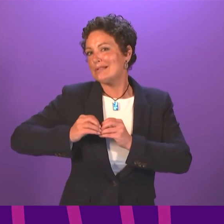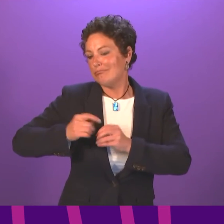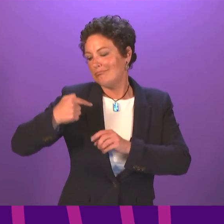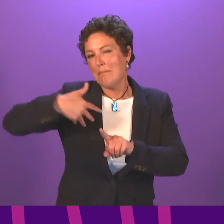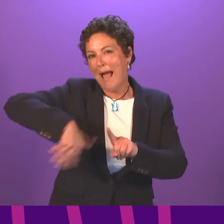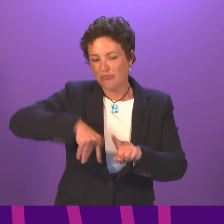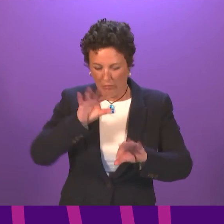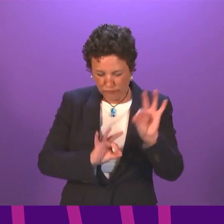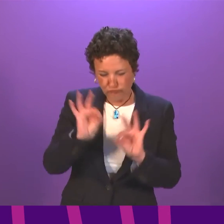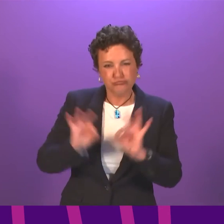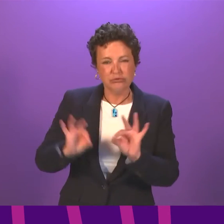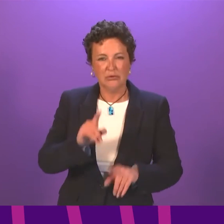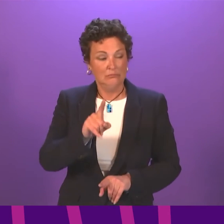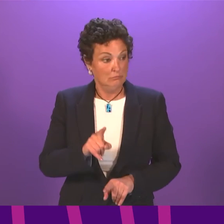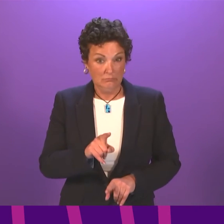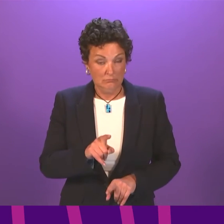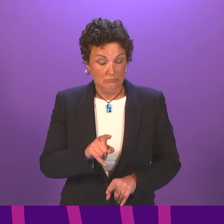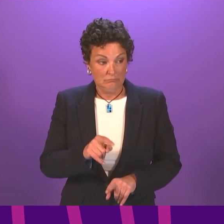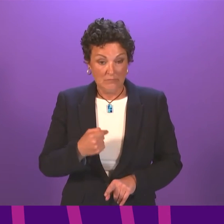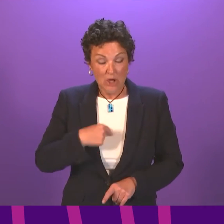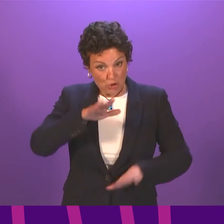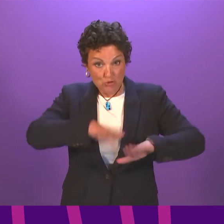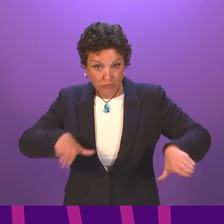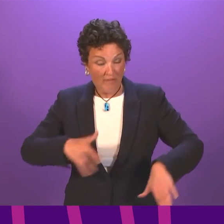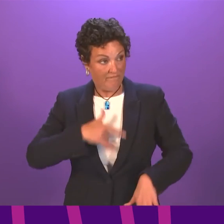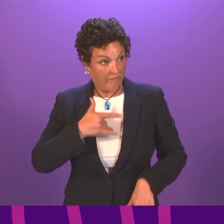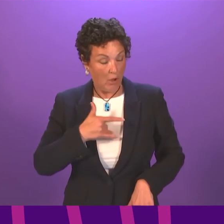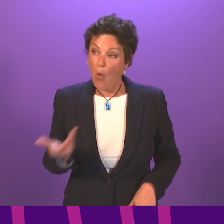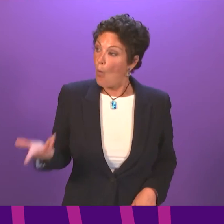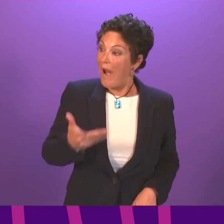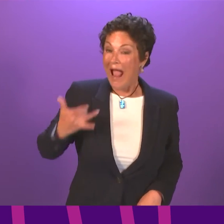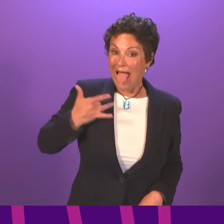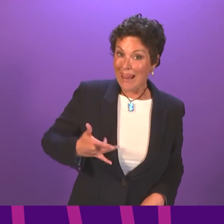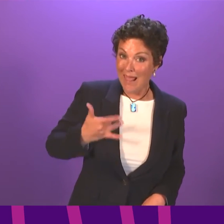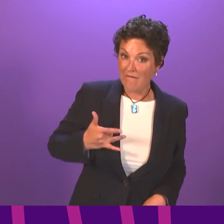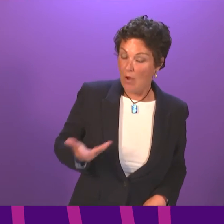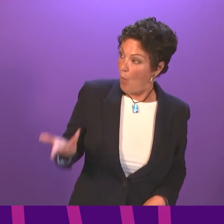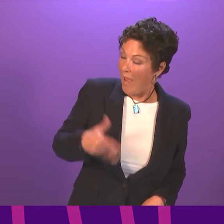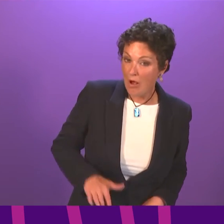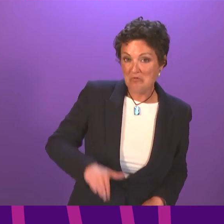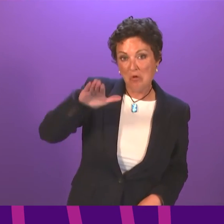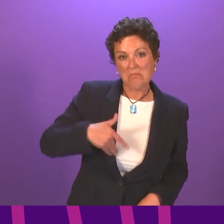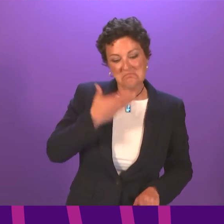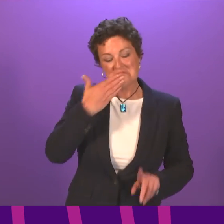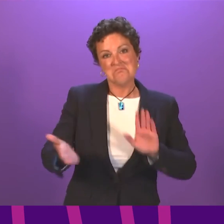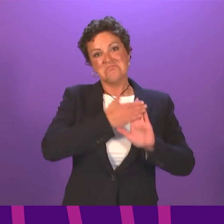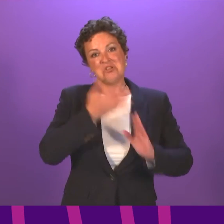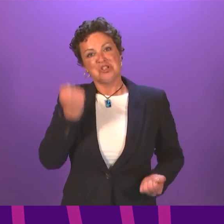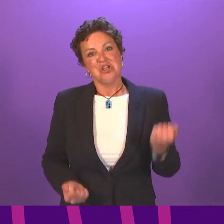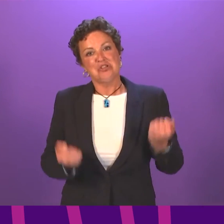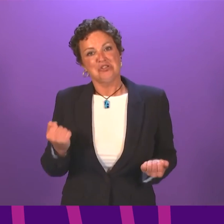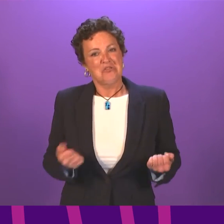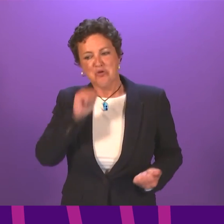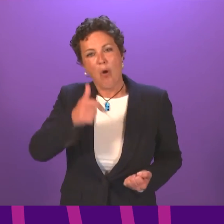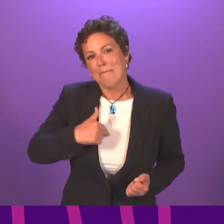system that judges them on where they are from, not how they did. The life chances of tens of thousands of young people are